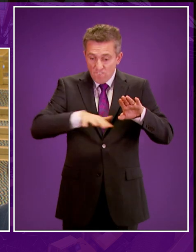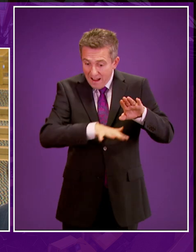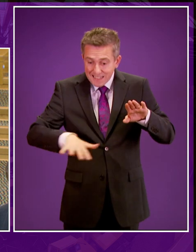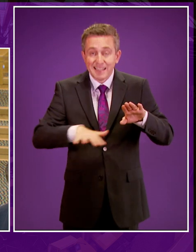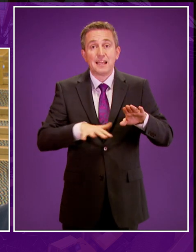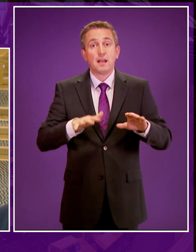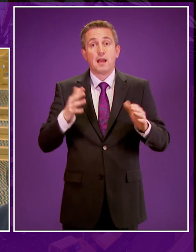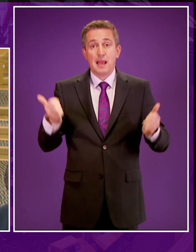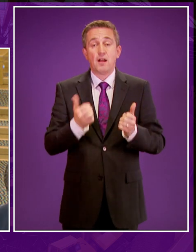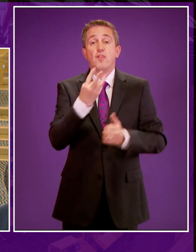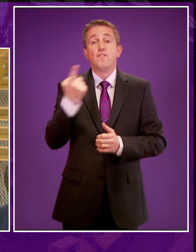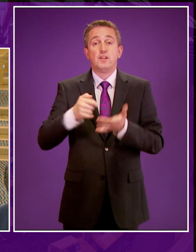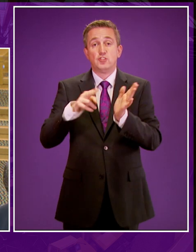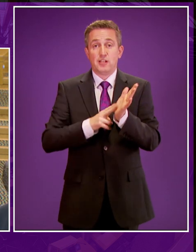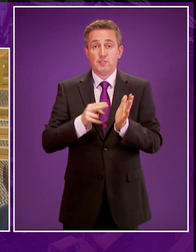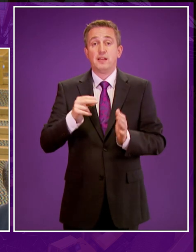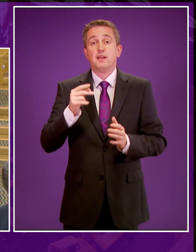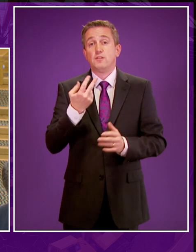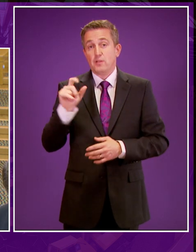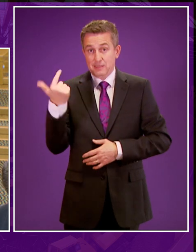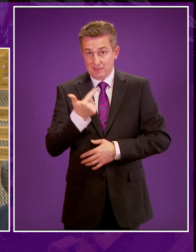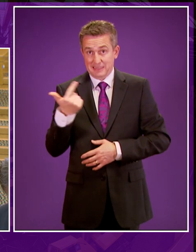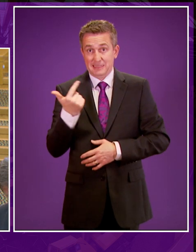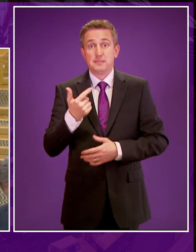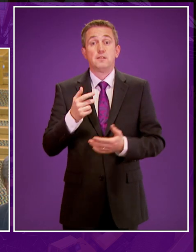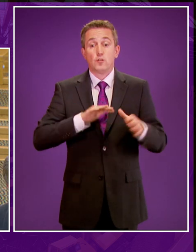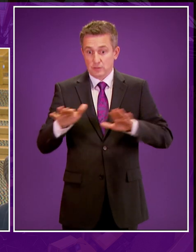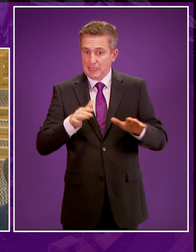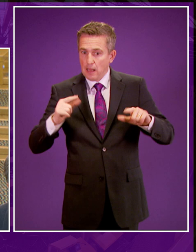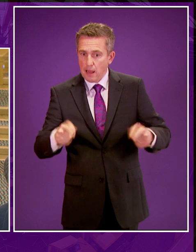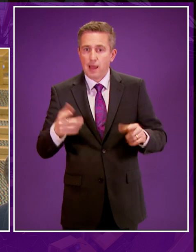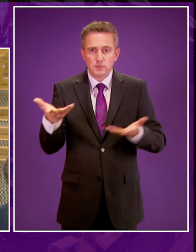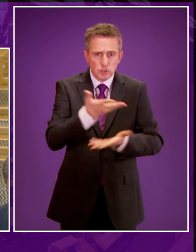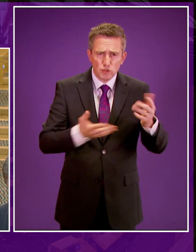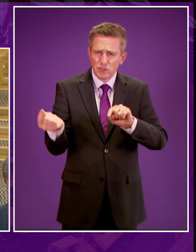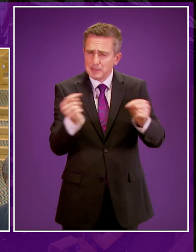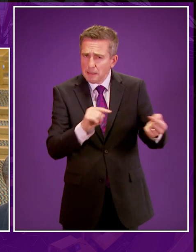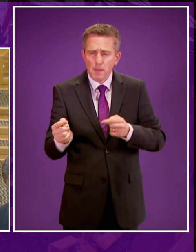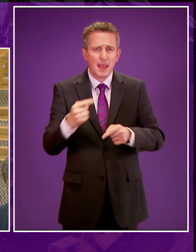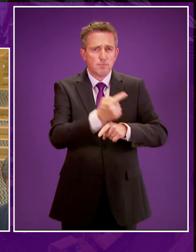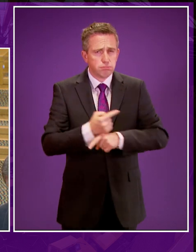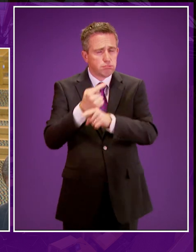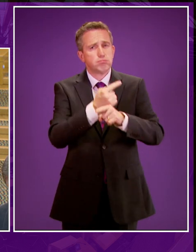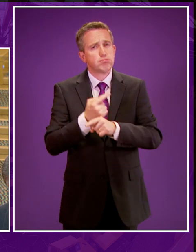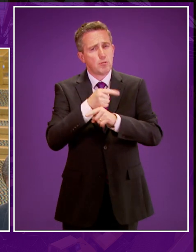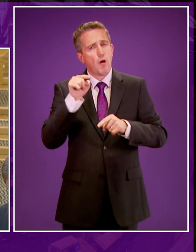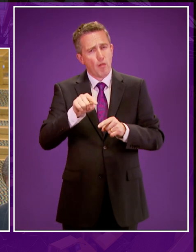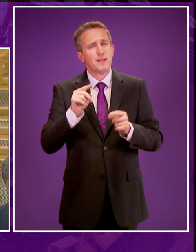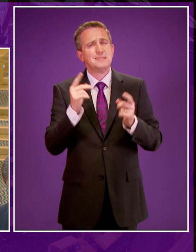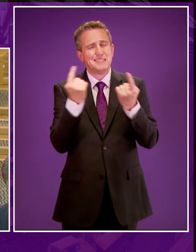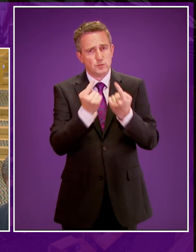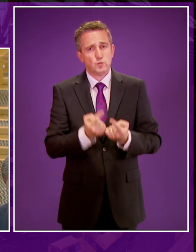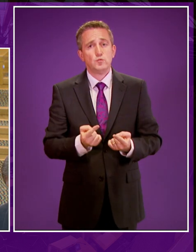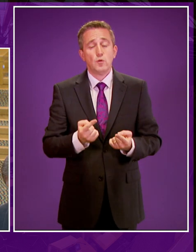31st of January this year. The consultation took a number of innovative steps to encourage debate, dialogue and wide participation. The